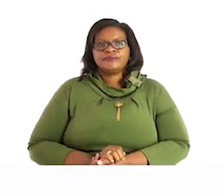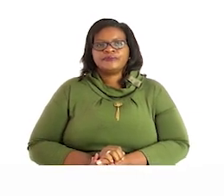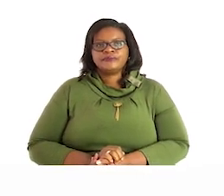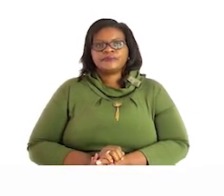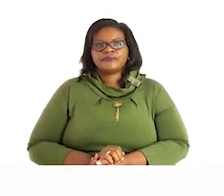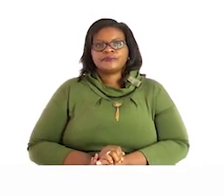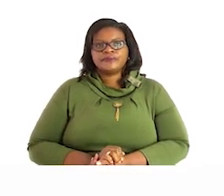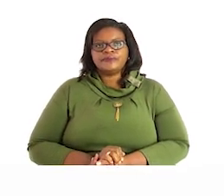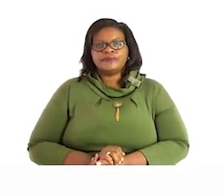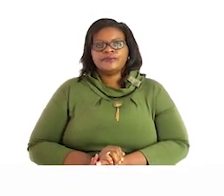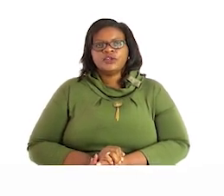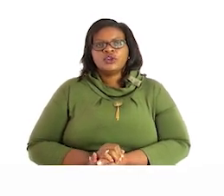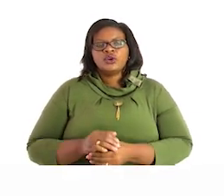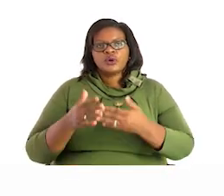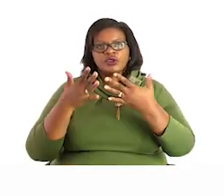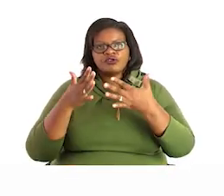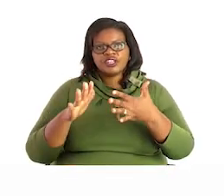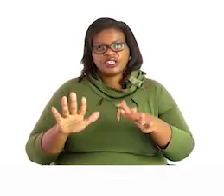when you are done with activity 2